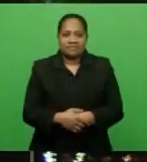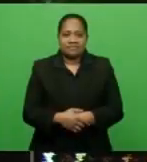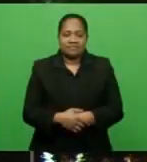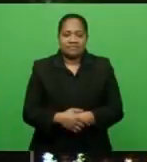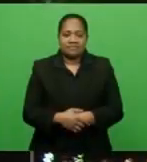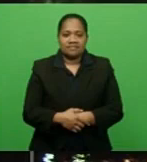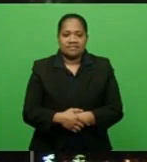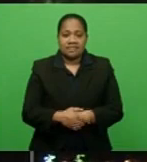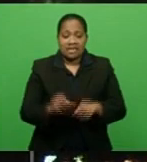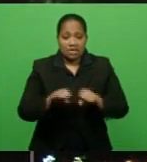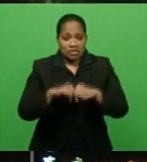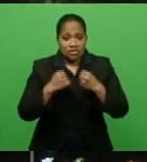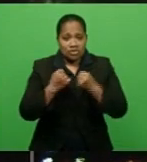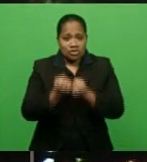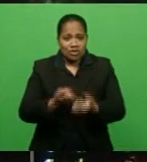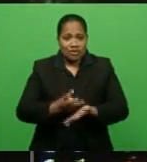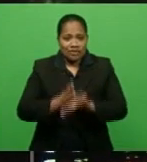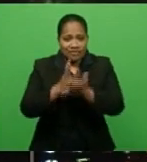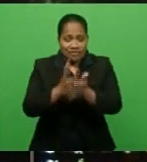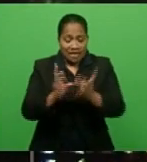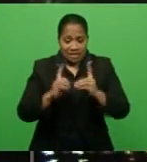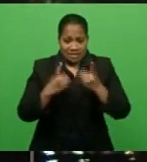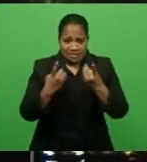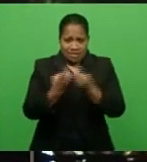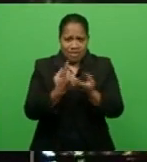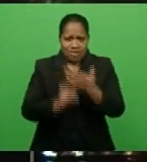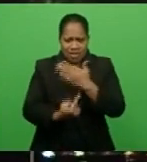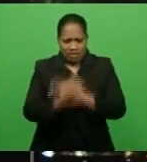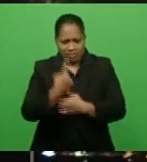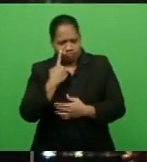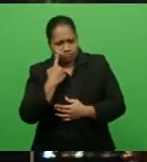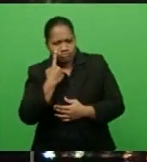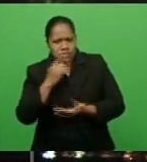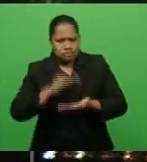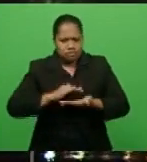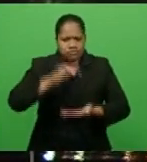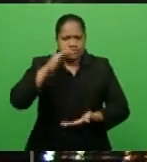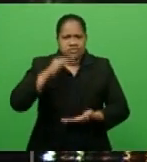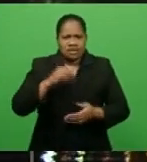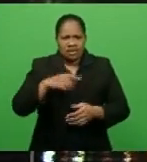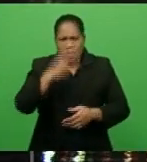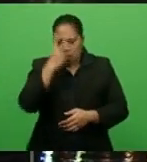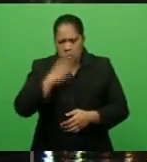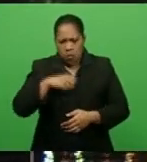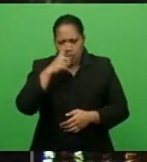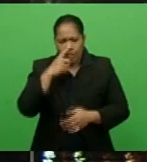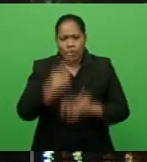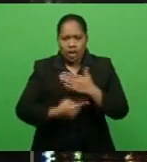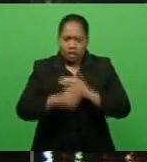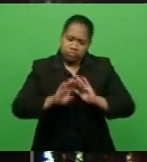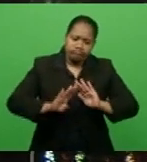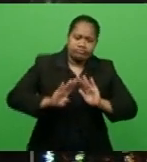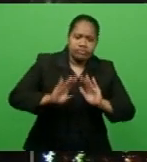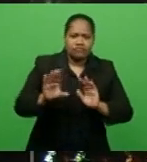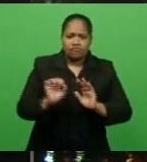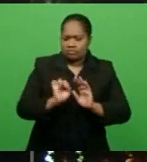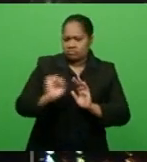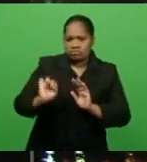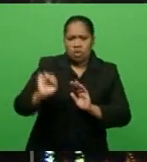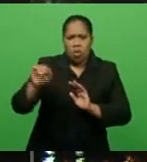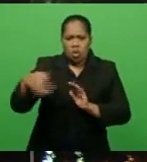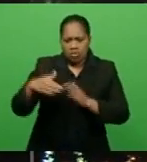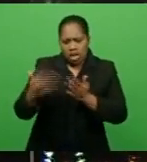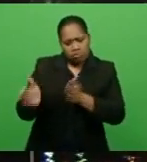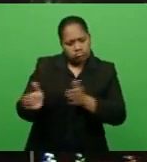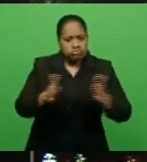The social welfare department has noticed an increase in elderly people being pushed out of their homes, who are now living in either elderly